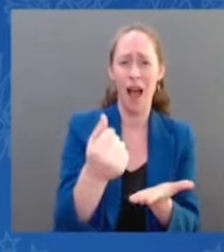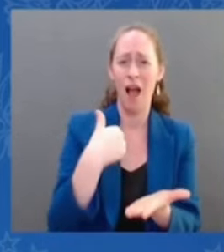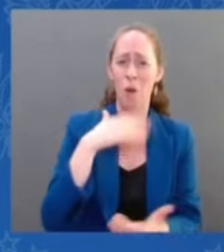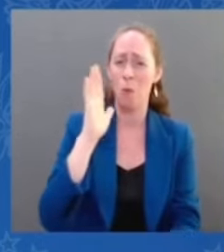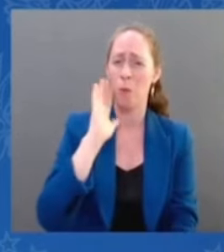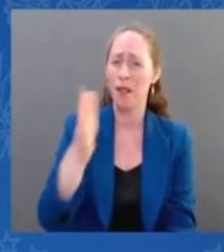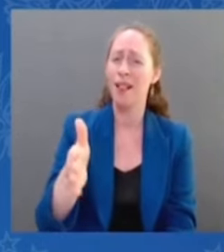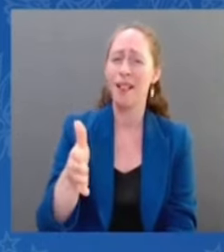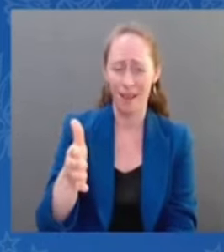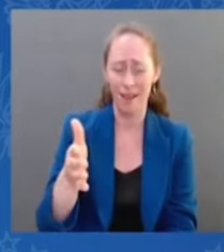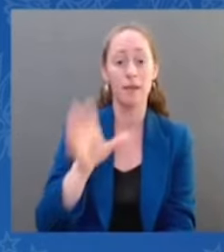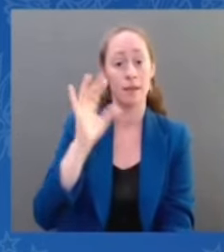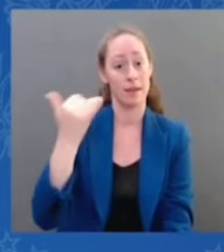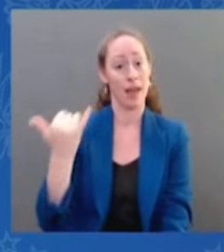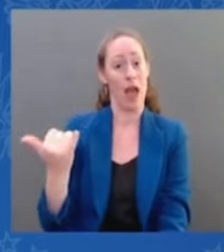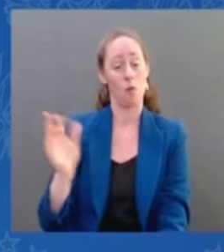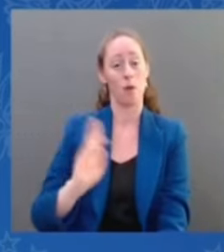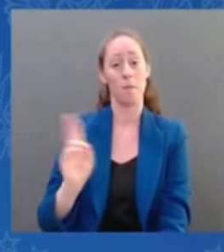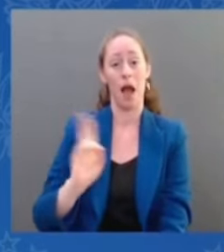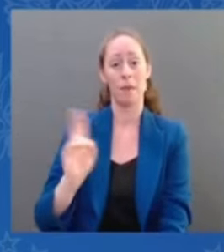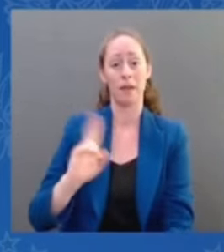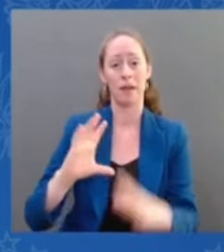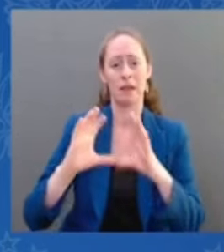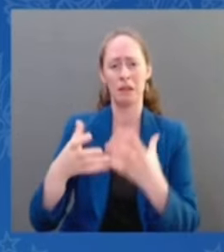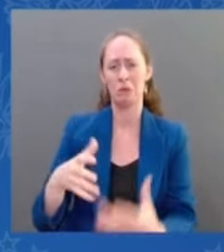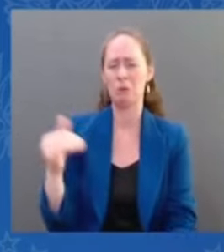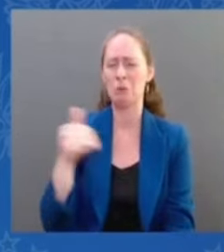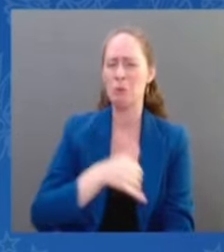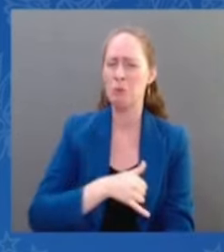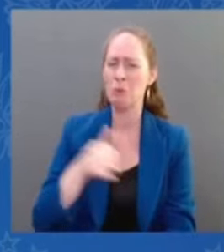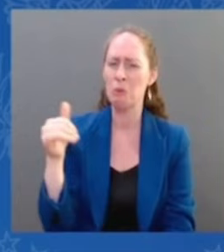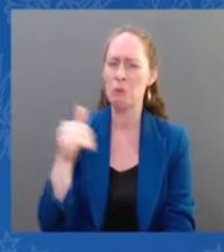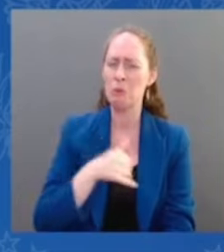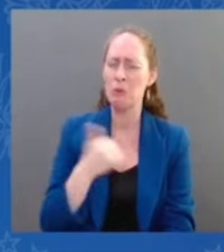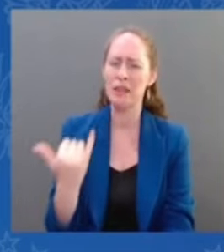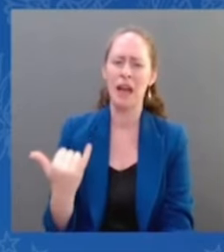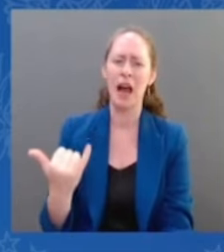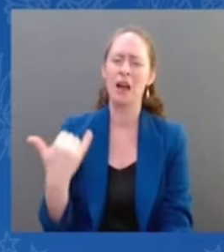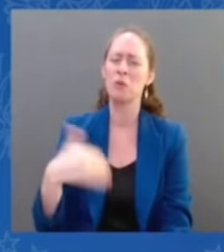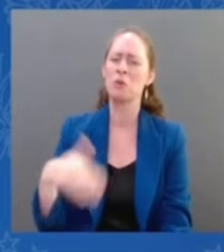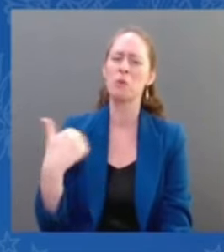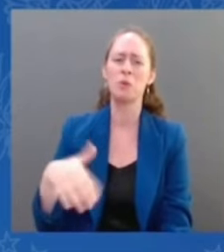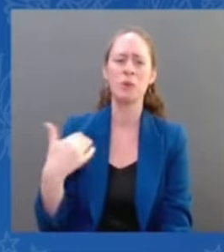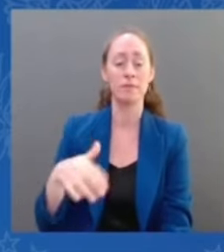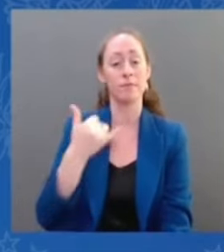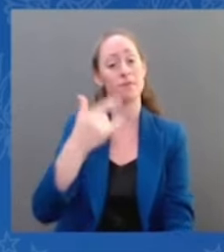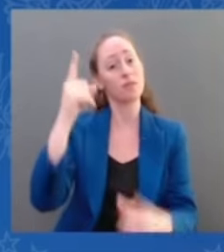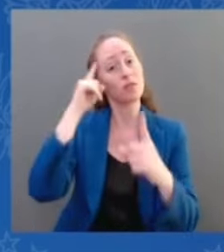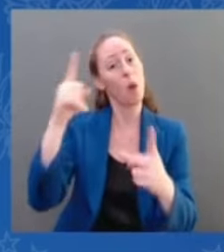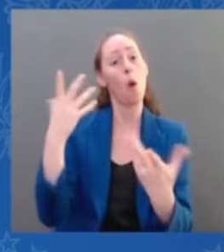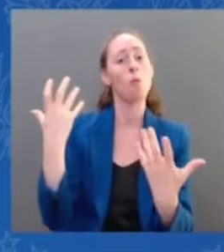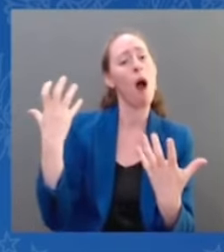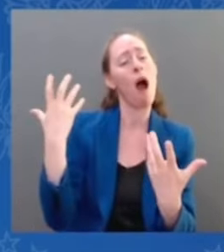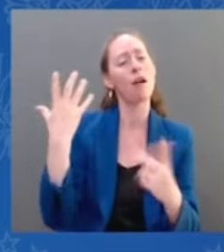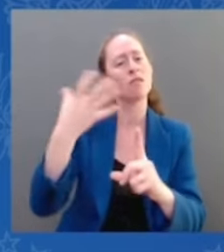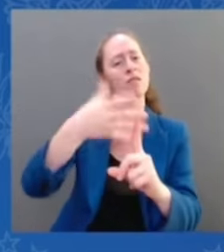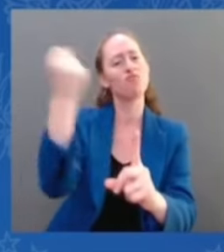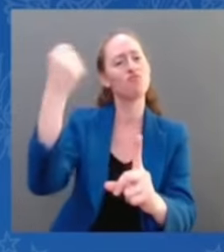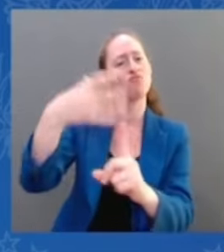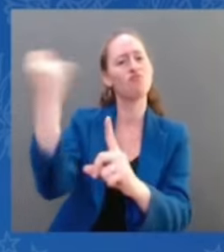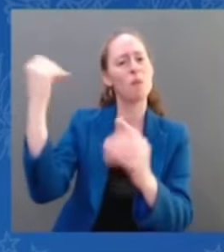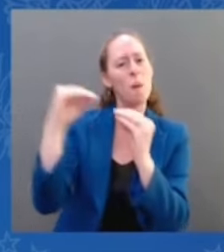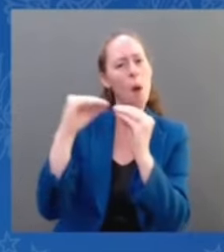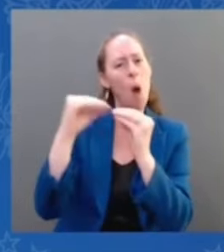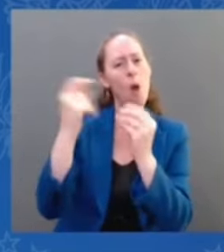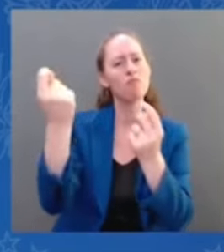fought to take away the right, our rights, but they're now determined to go as far as they can. Now, the most extreme